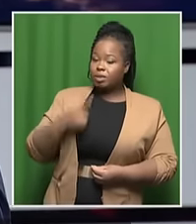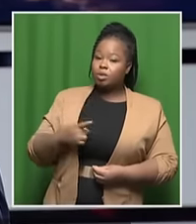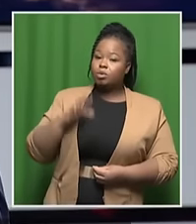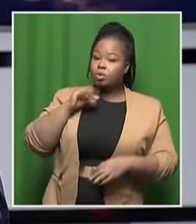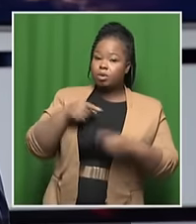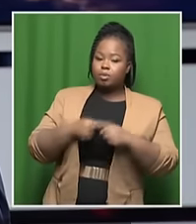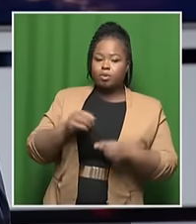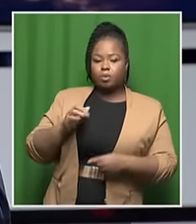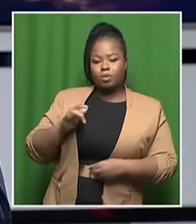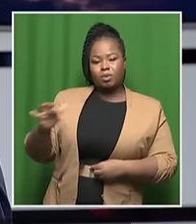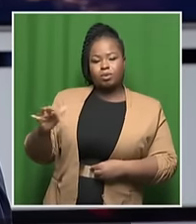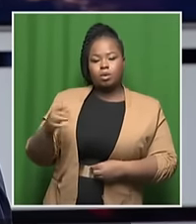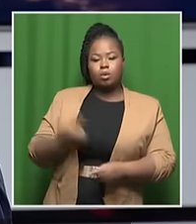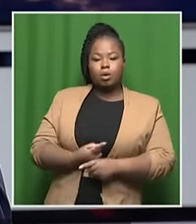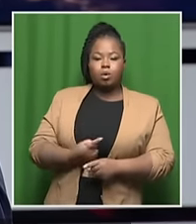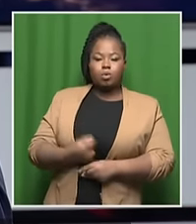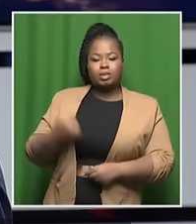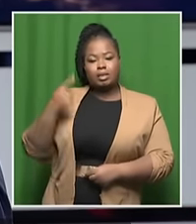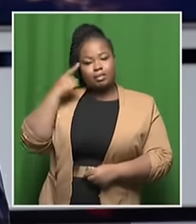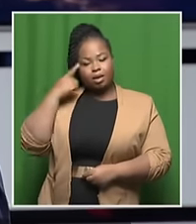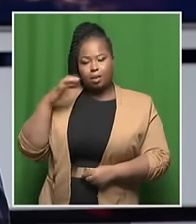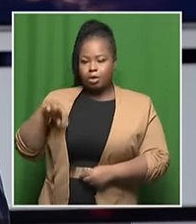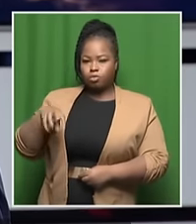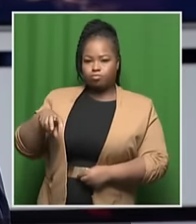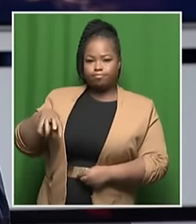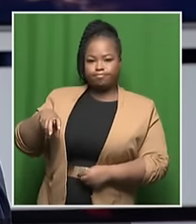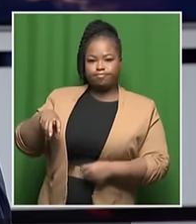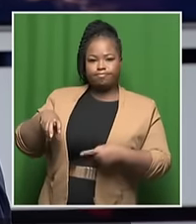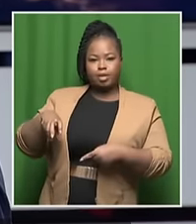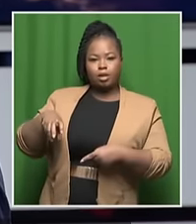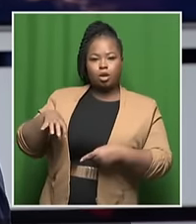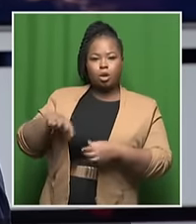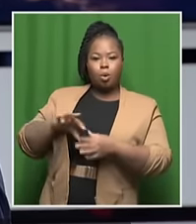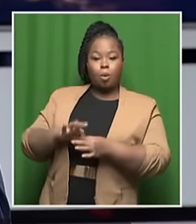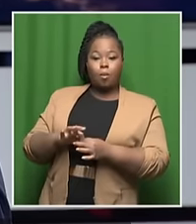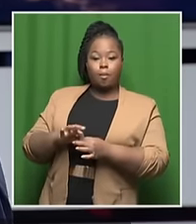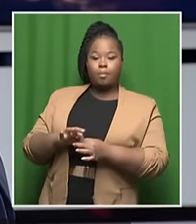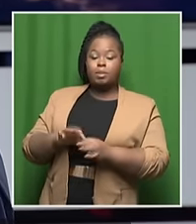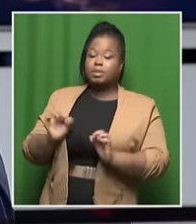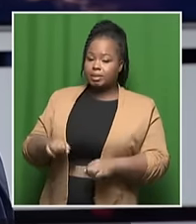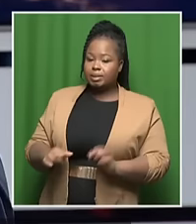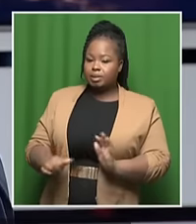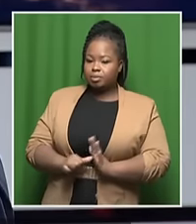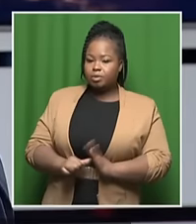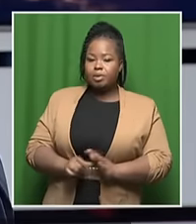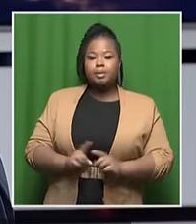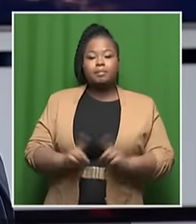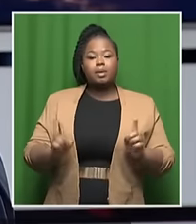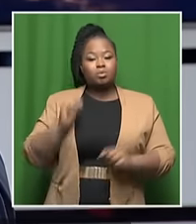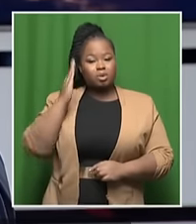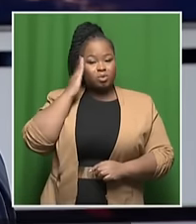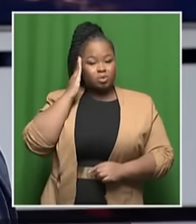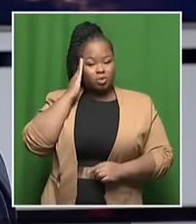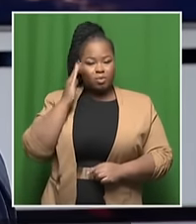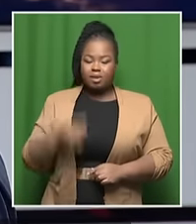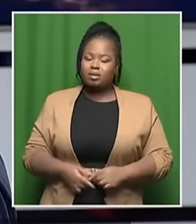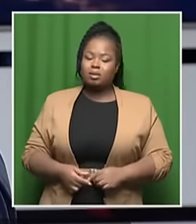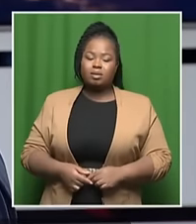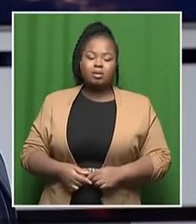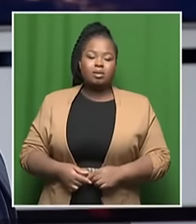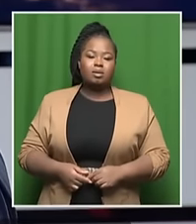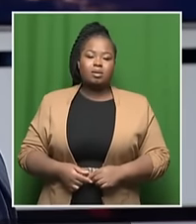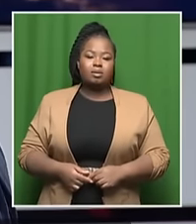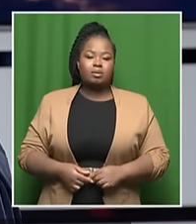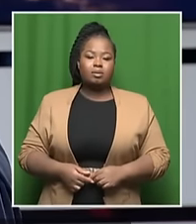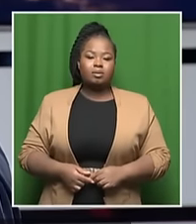always tend to think about, you our taps at home, which is very important. But you need to understand that you cannot mine